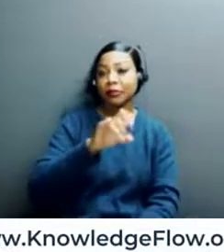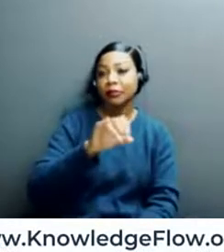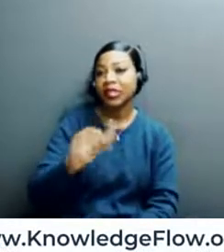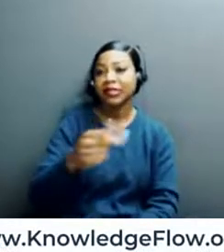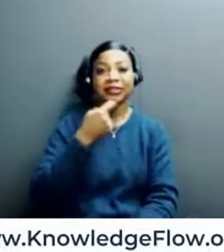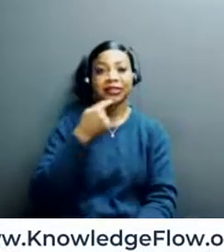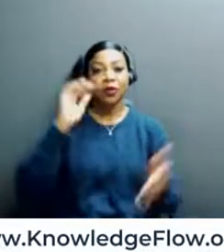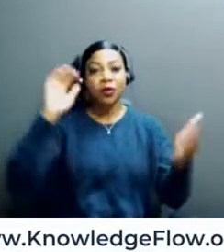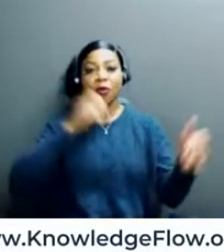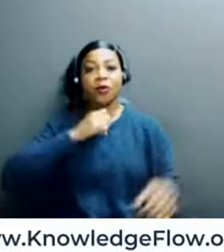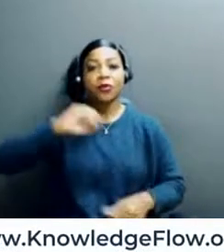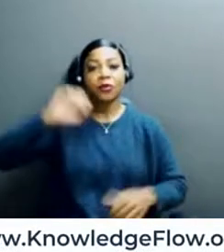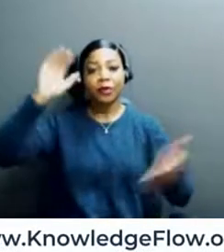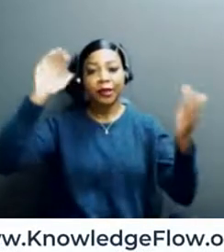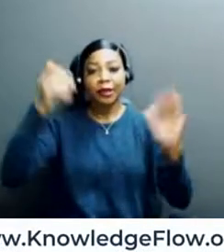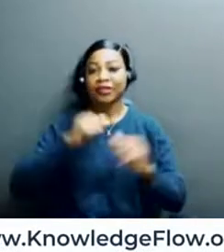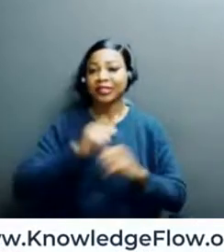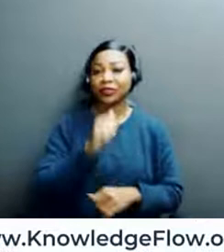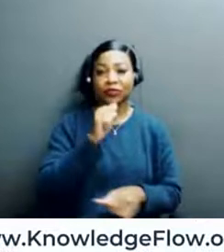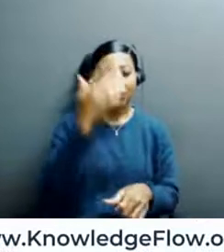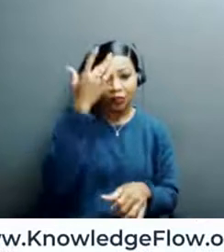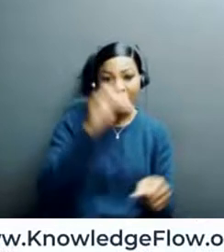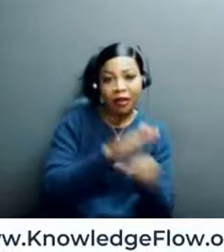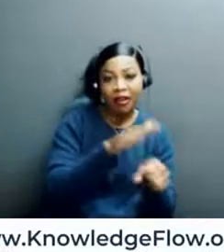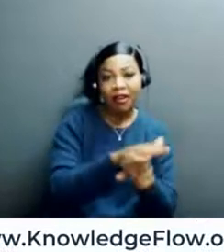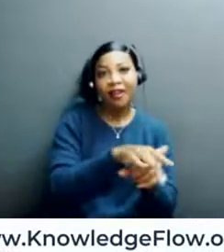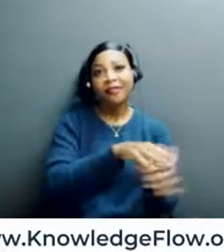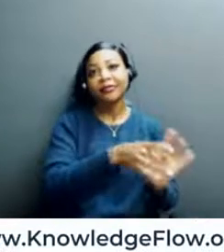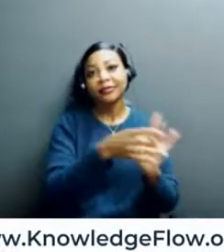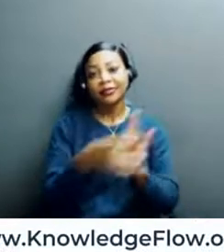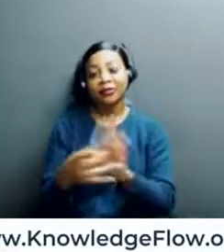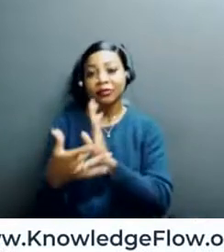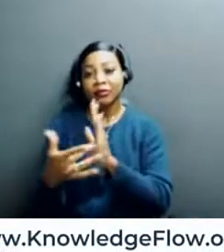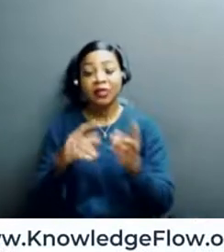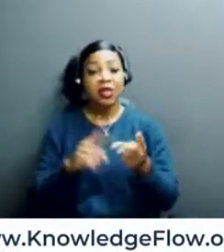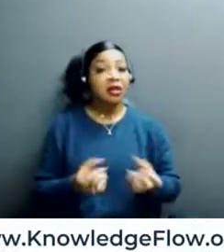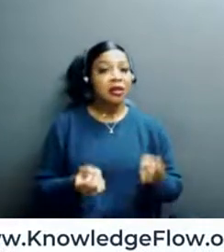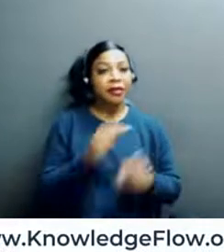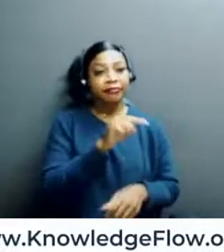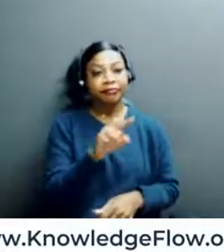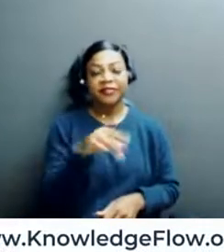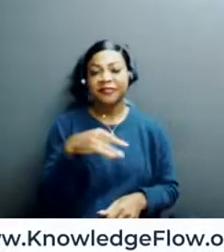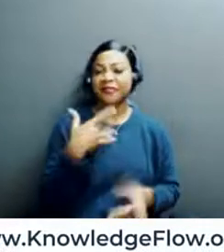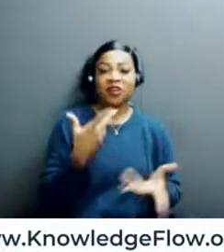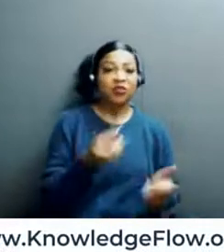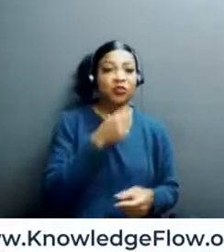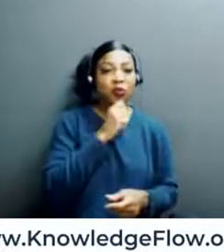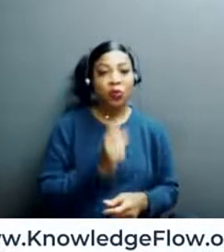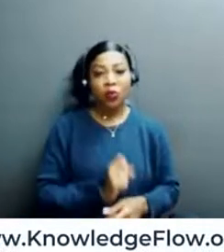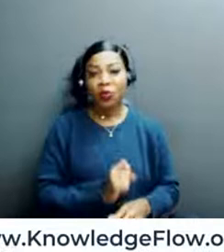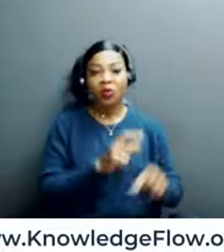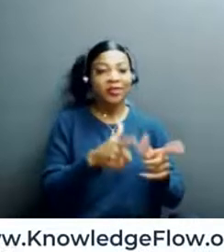incompetent when it comes to technology. Many older adults feel that they're too old to engage with technology or to learn